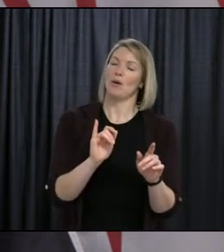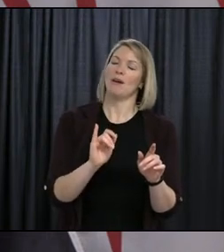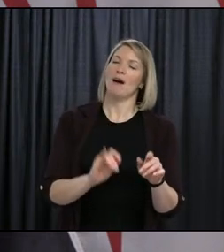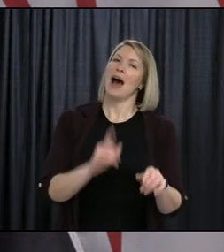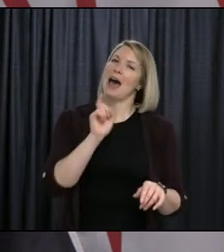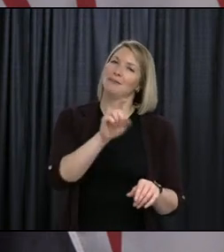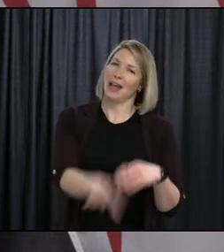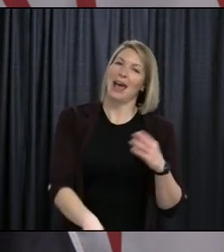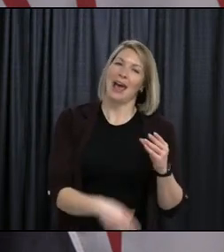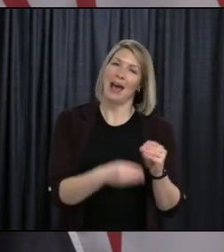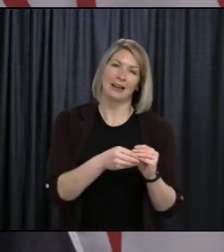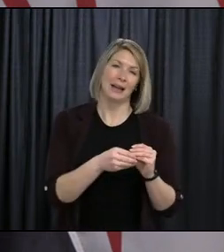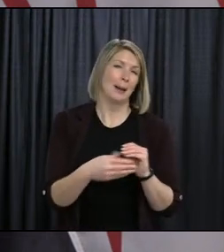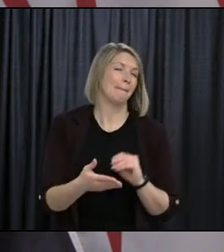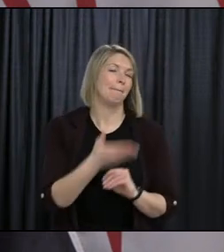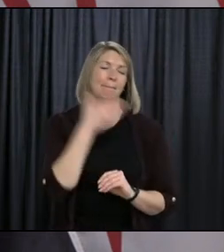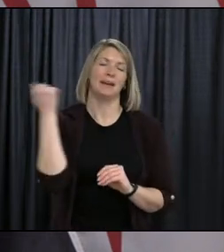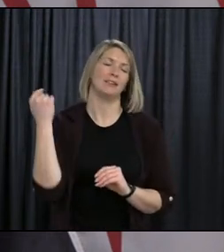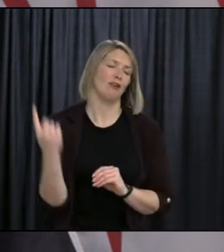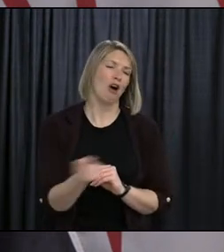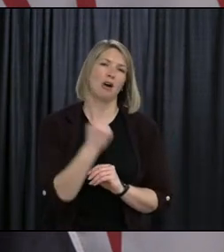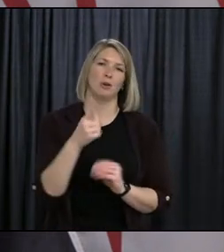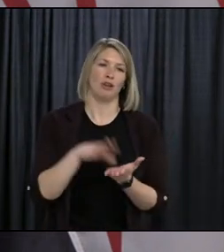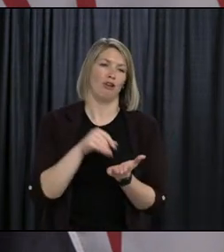face-to-face instruction.